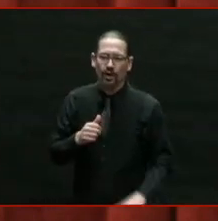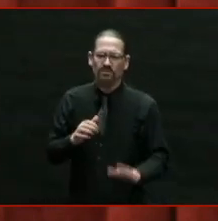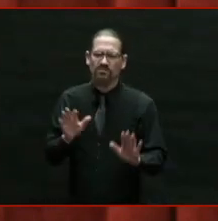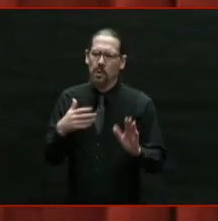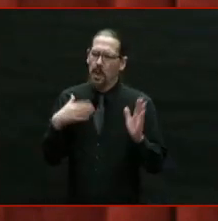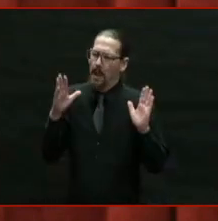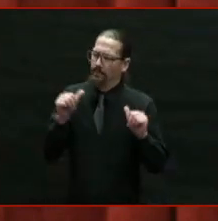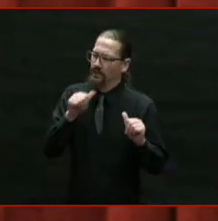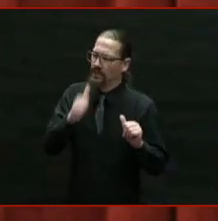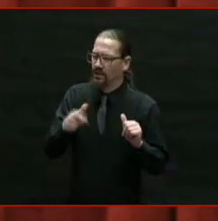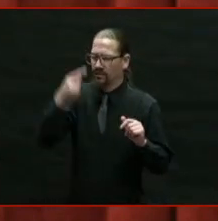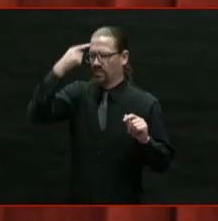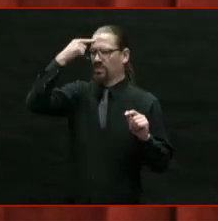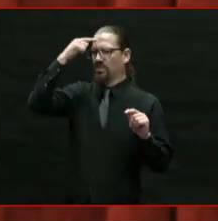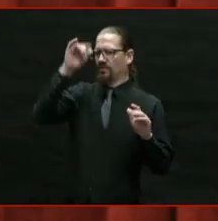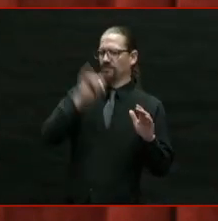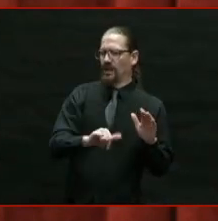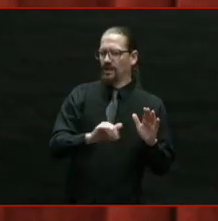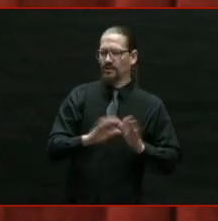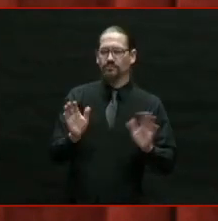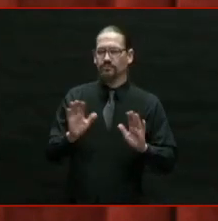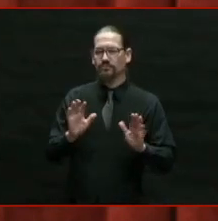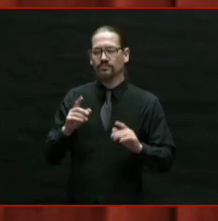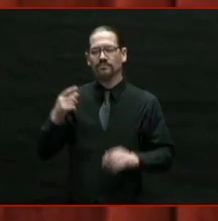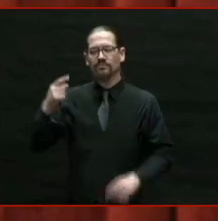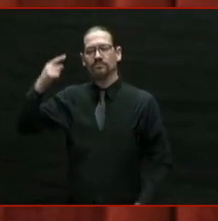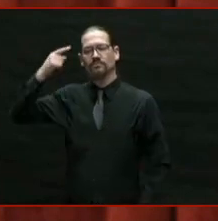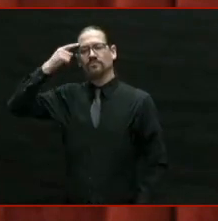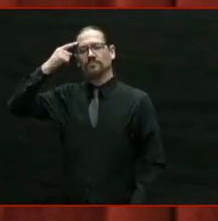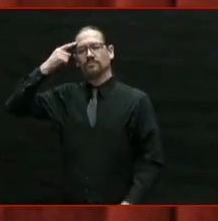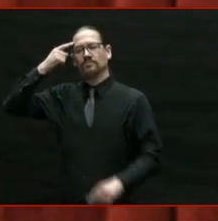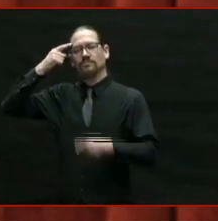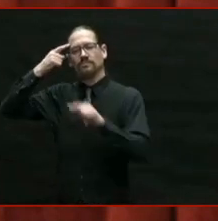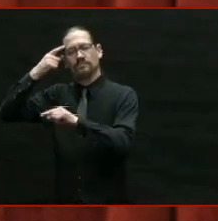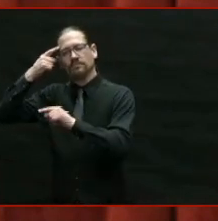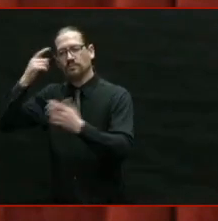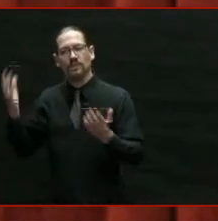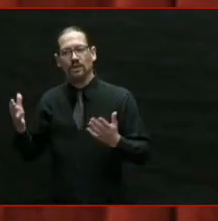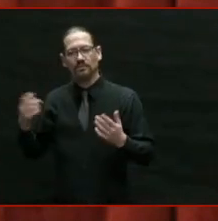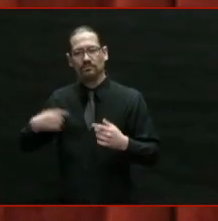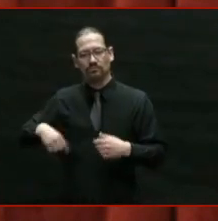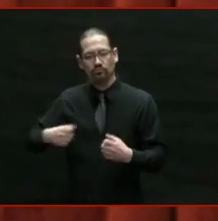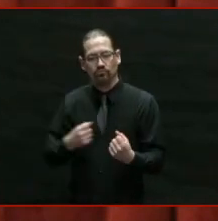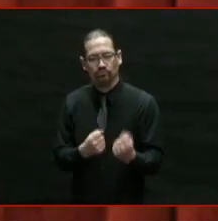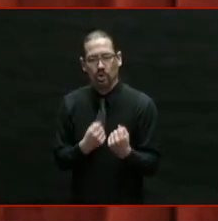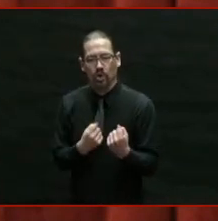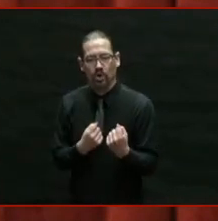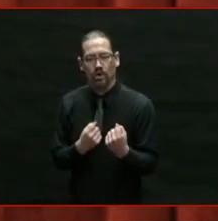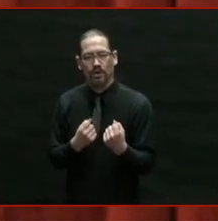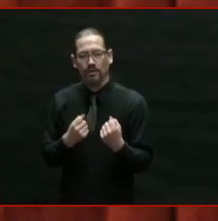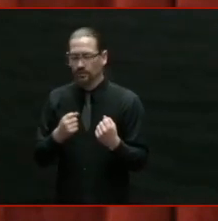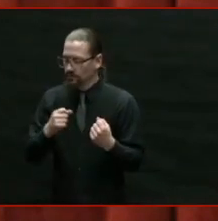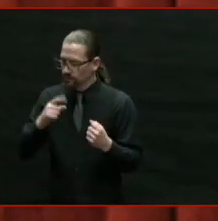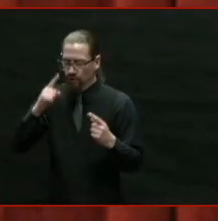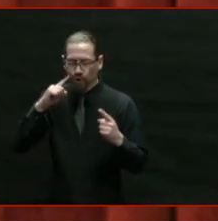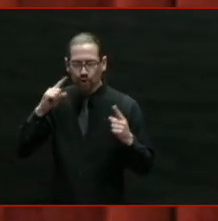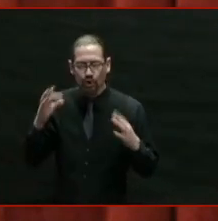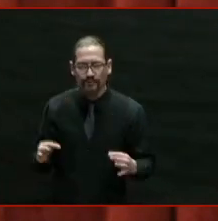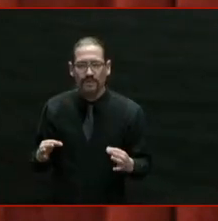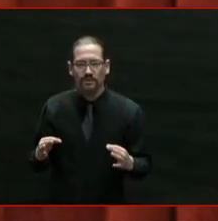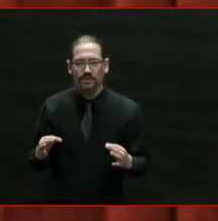I hope what we remember is our strength and determination and